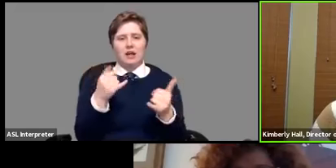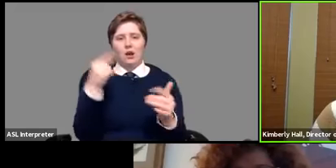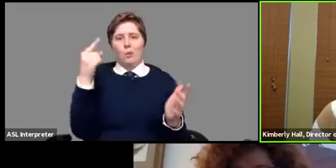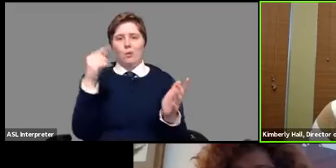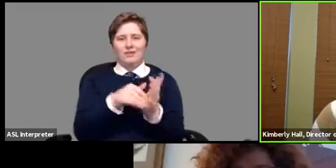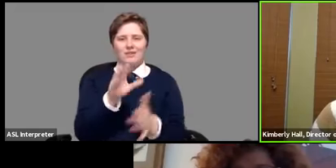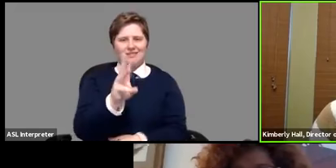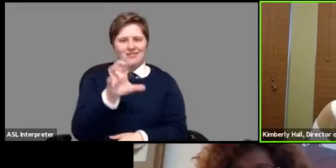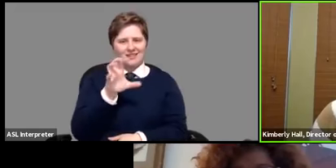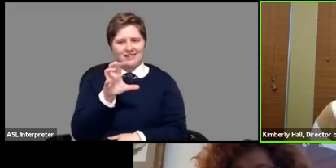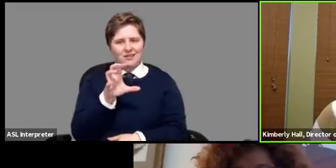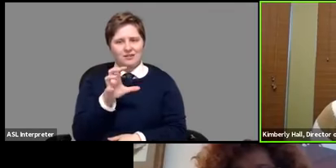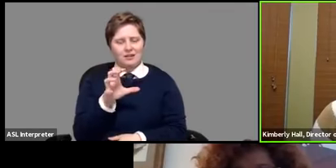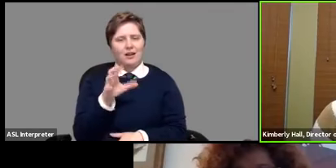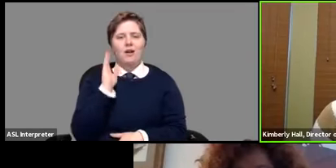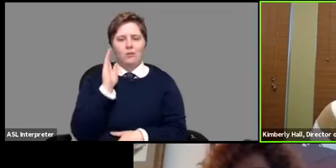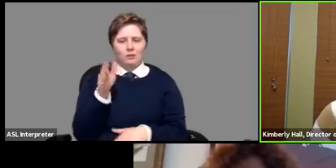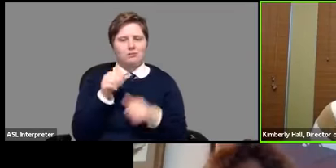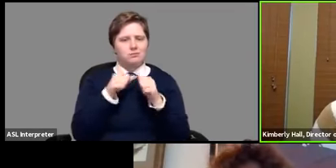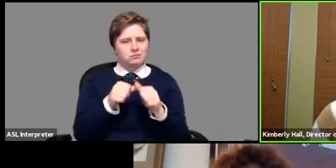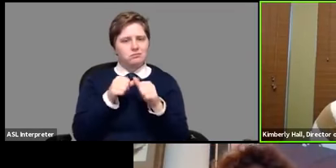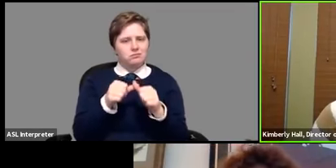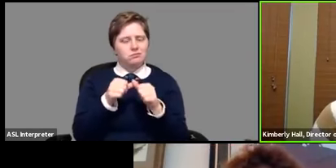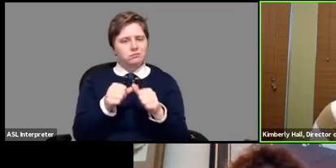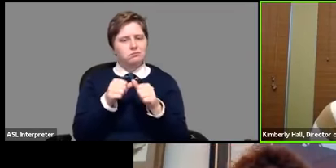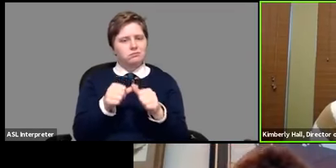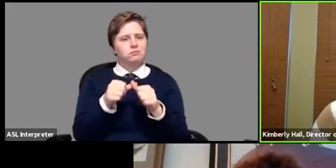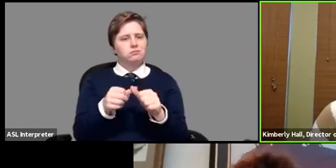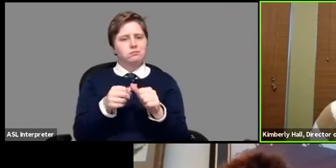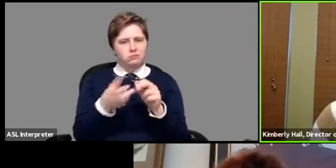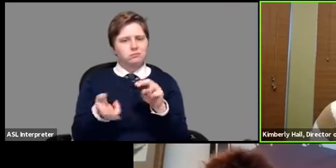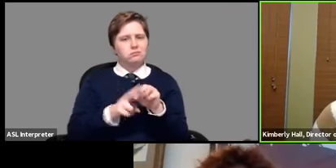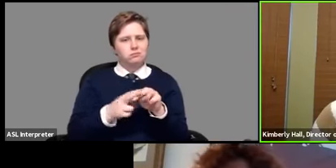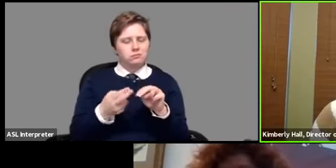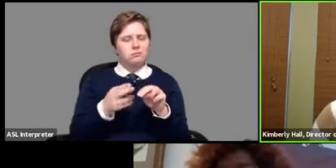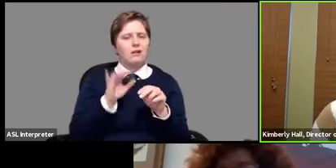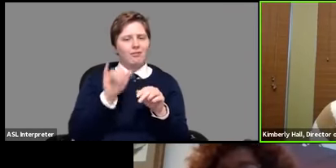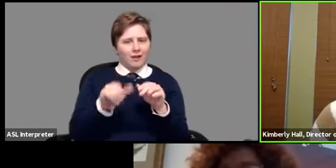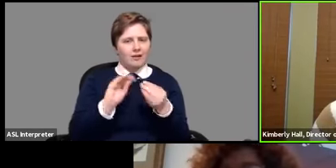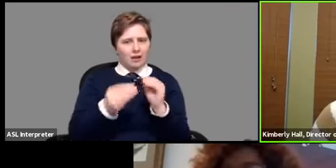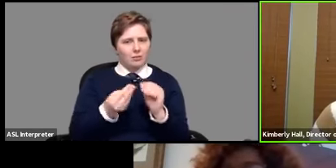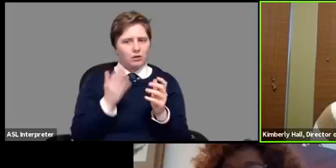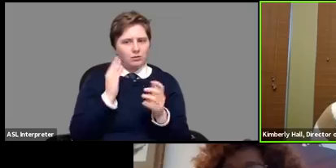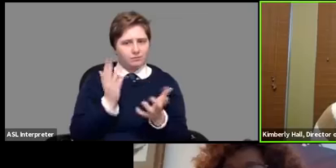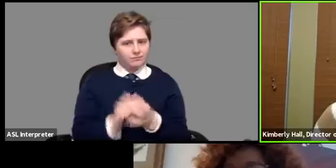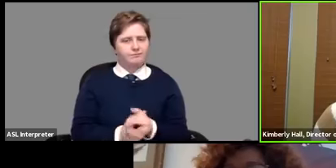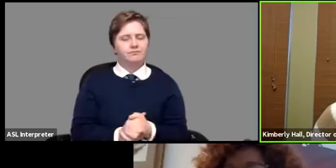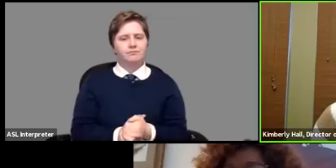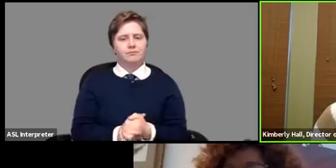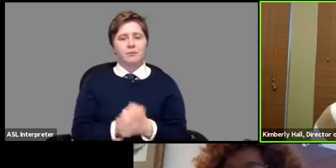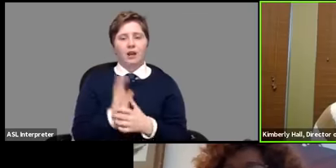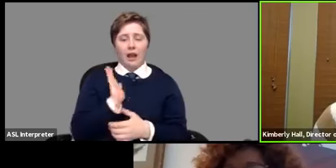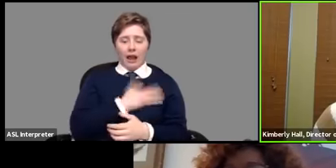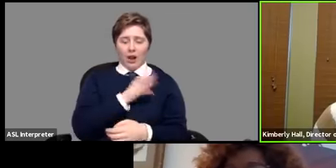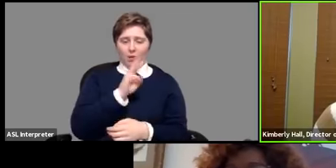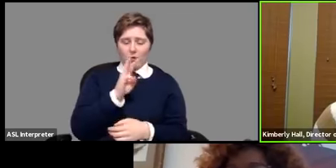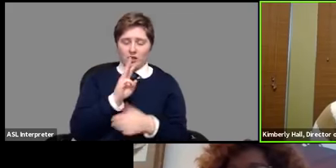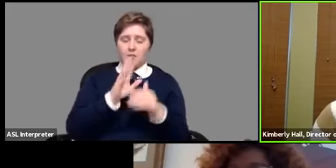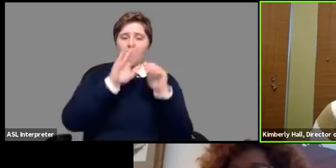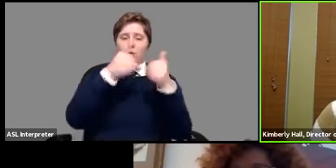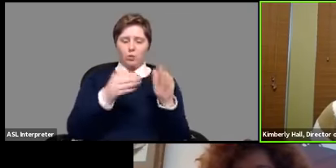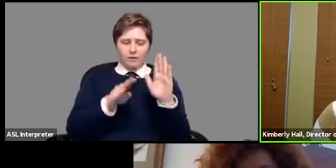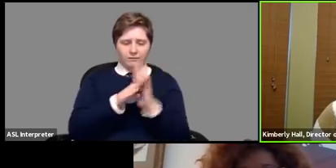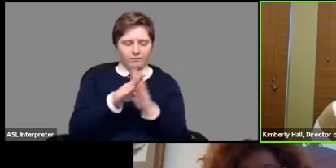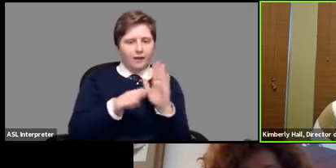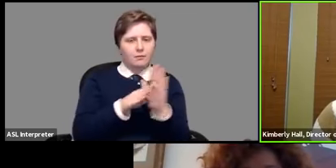and we'll continue to uh to move forward with that our website has been redesigned to